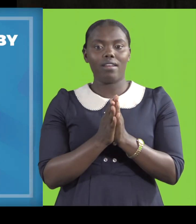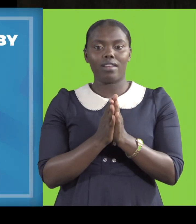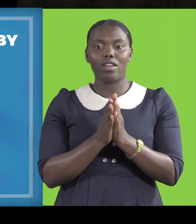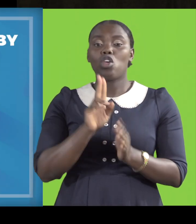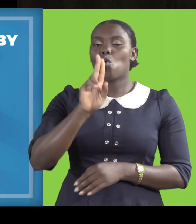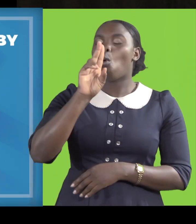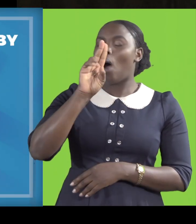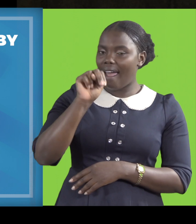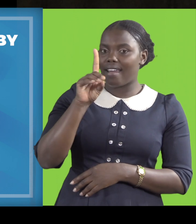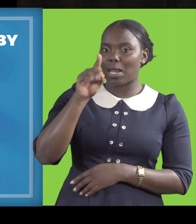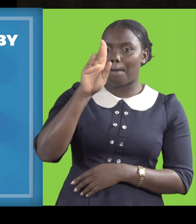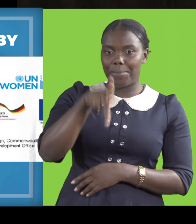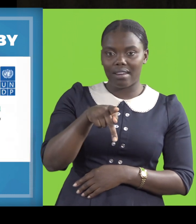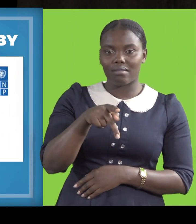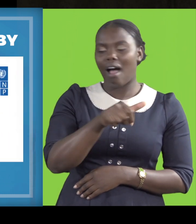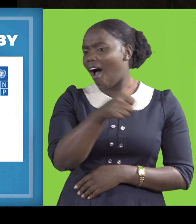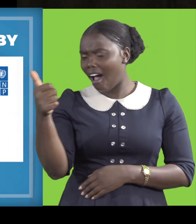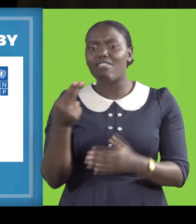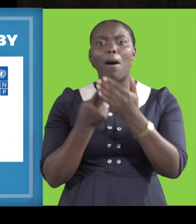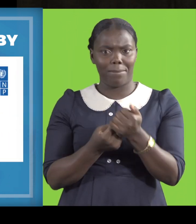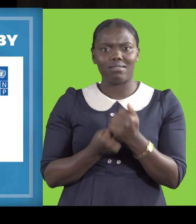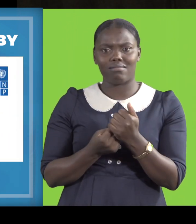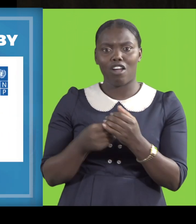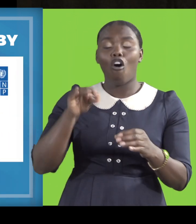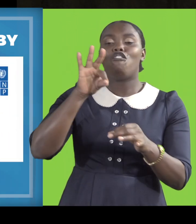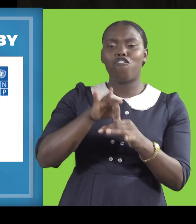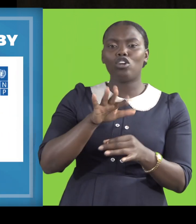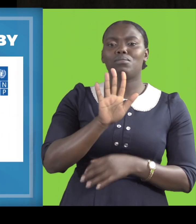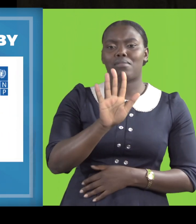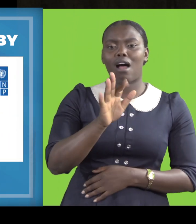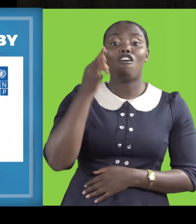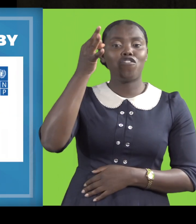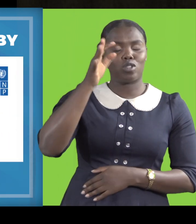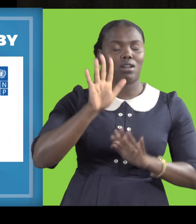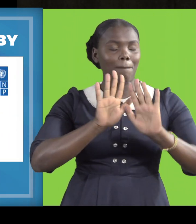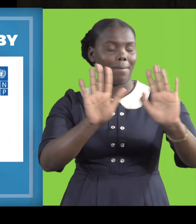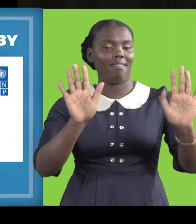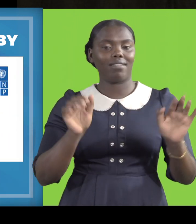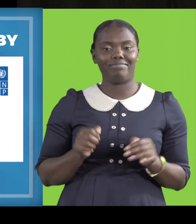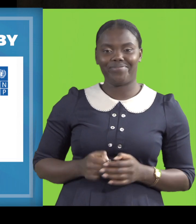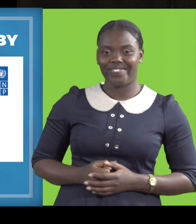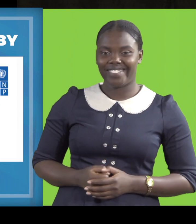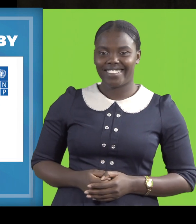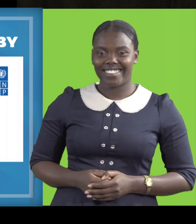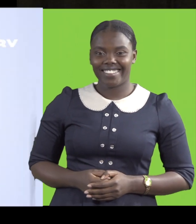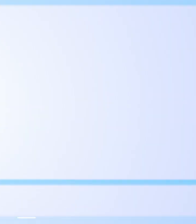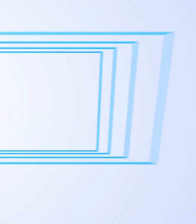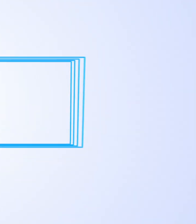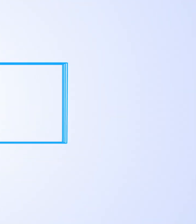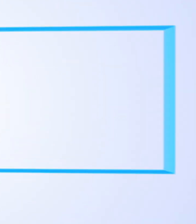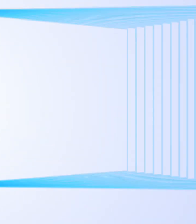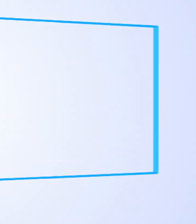by iebc the undp basket fund and partners you vote your future